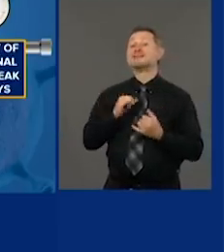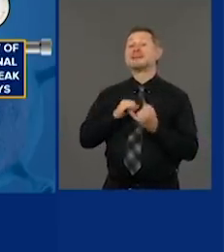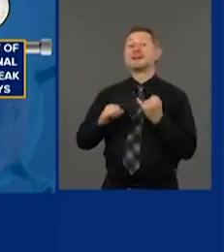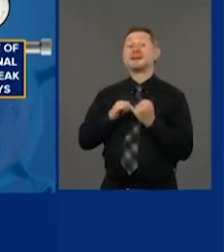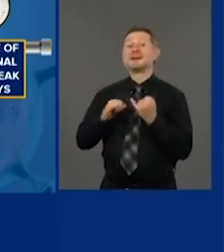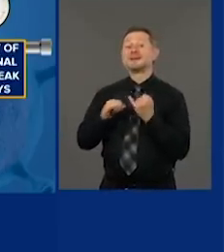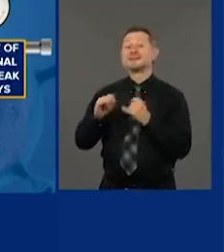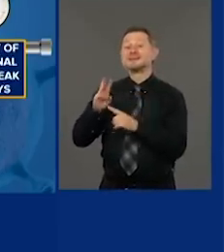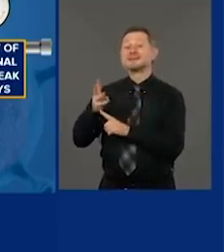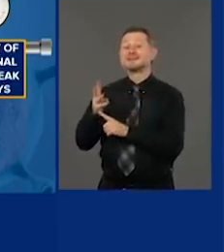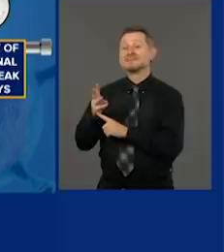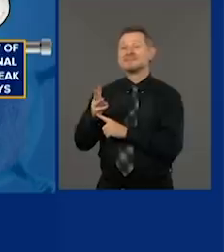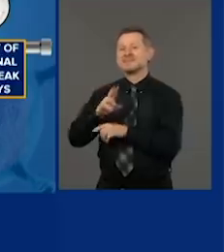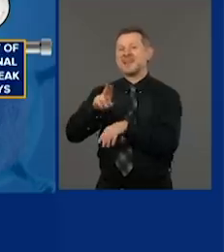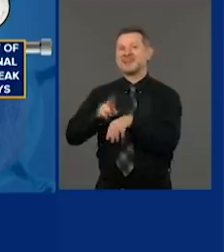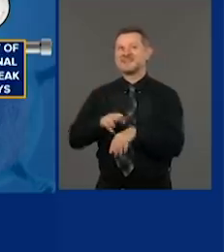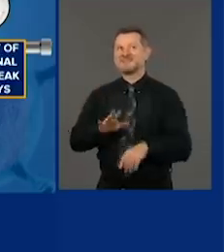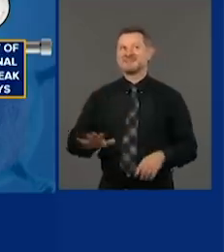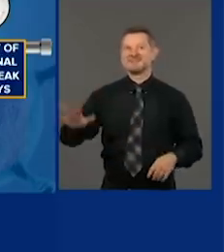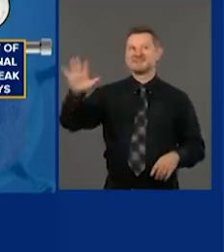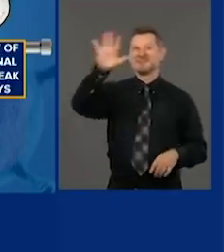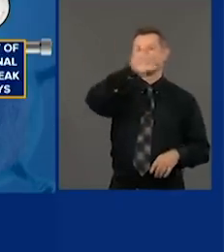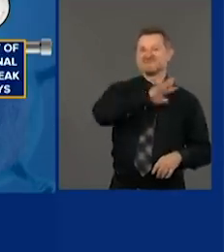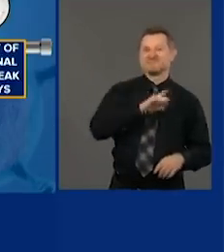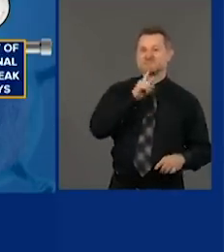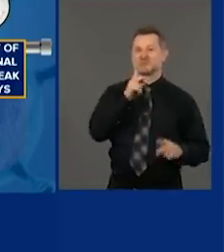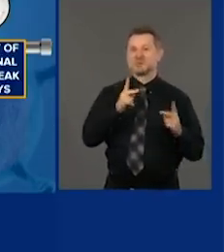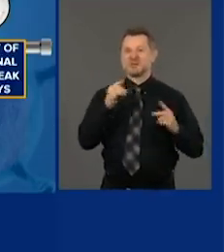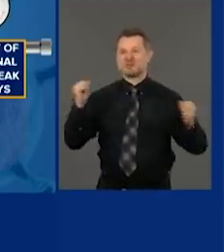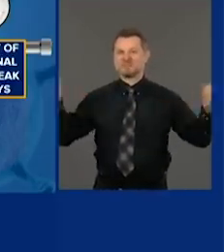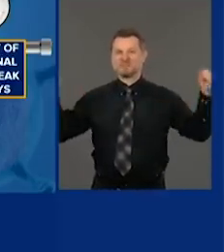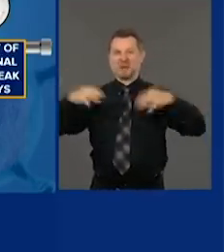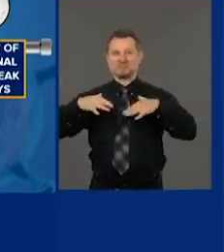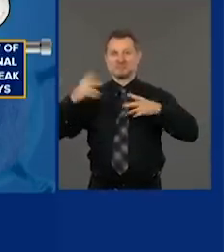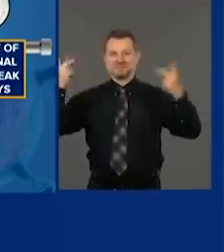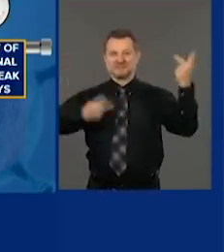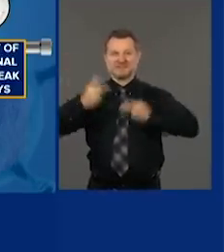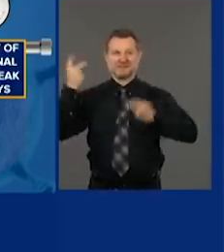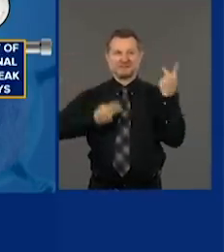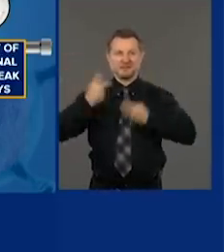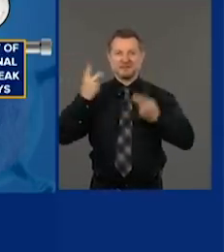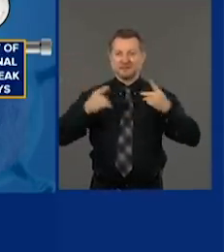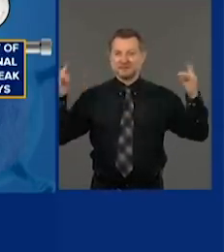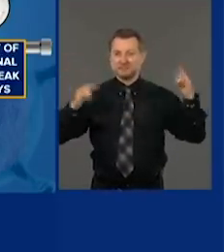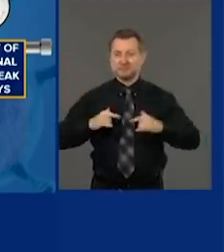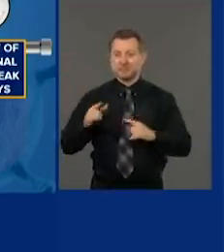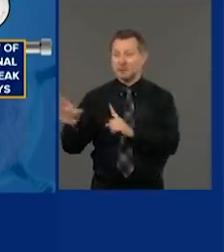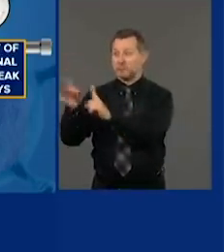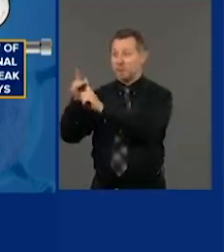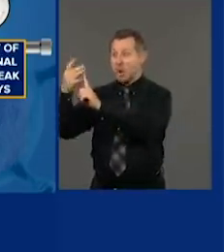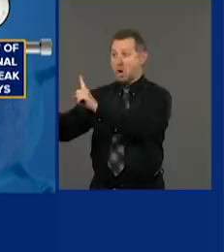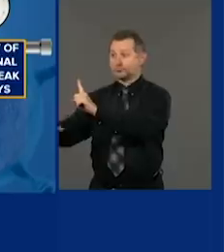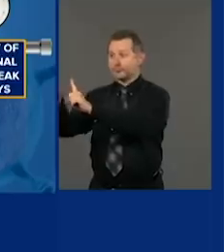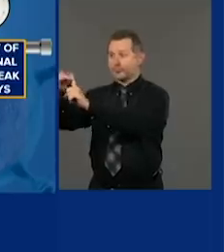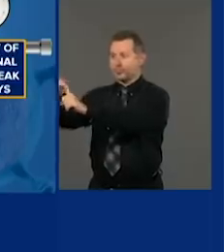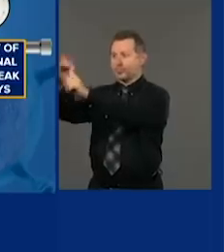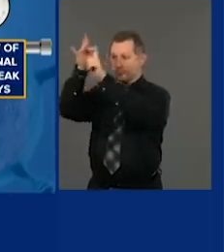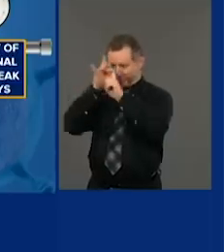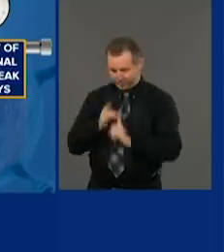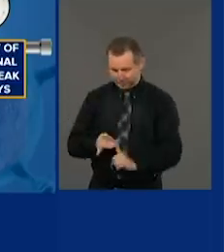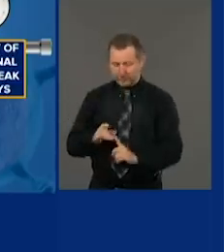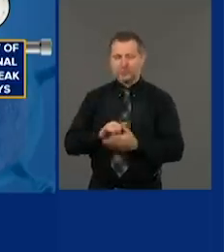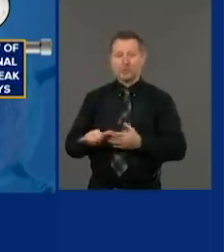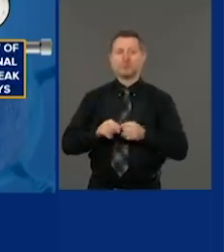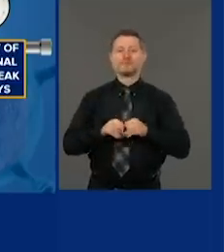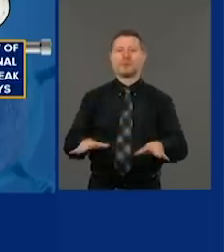of the national outbreak and people coming here to New York with the virus. Those are the two new